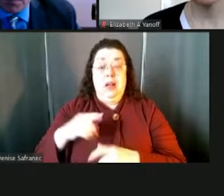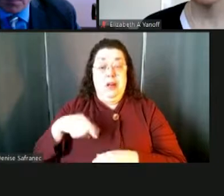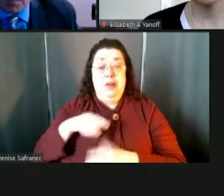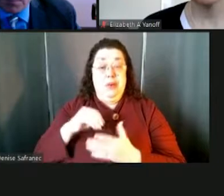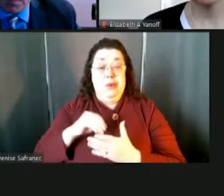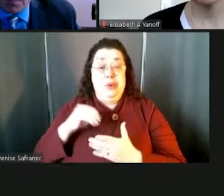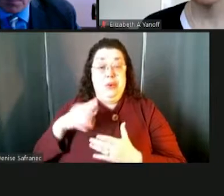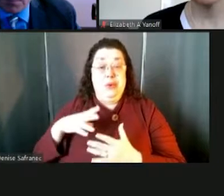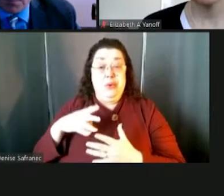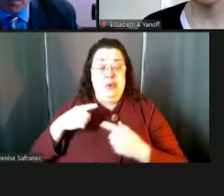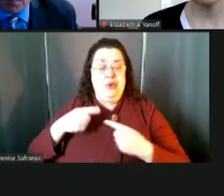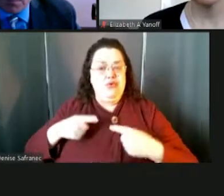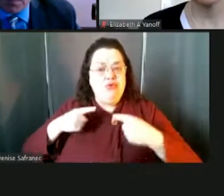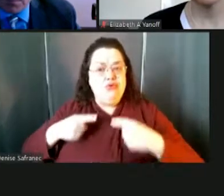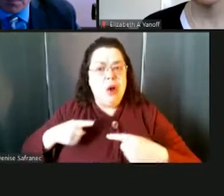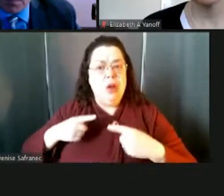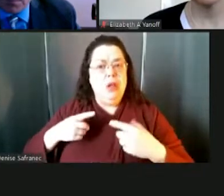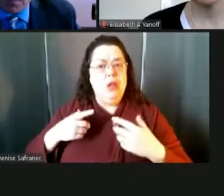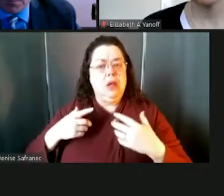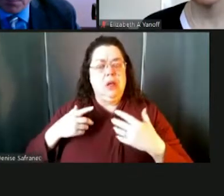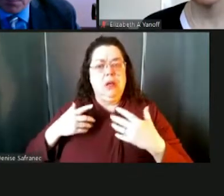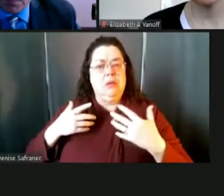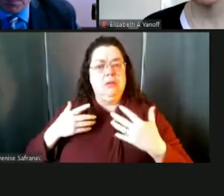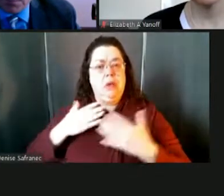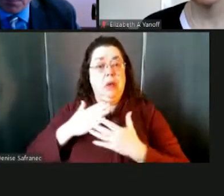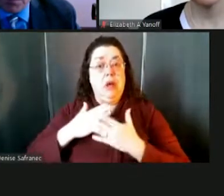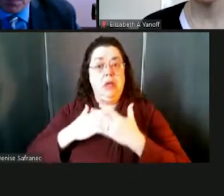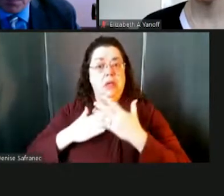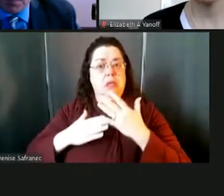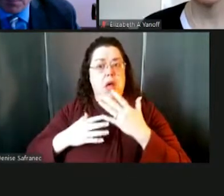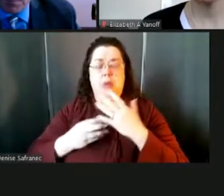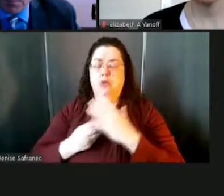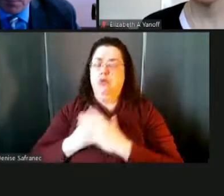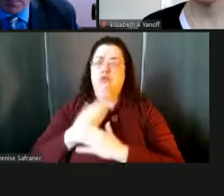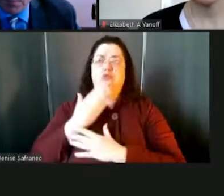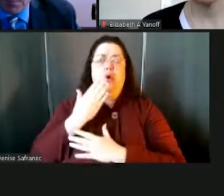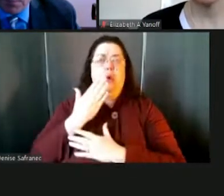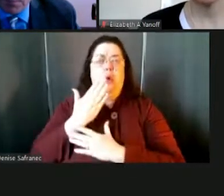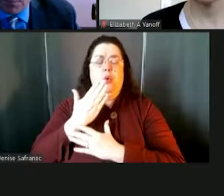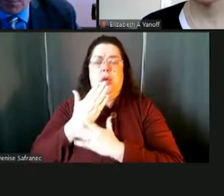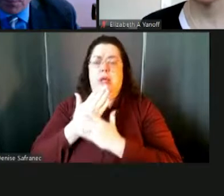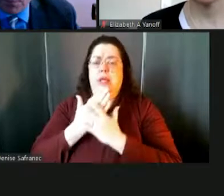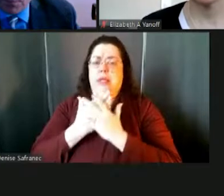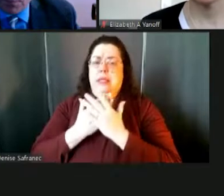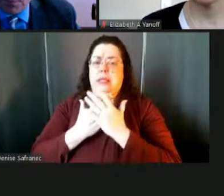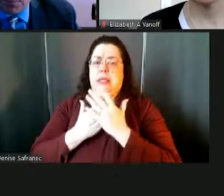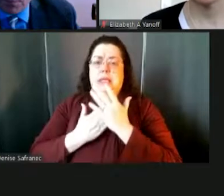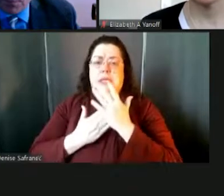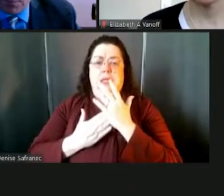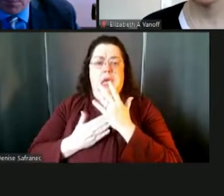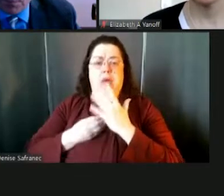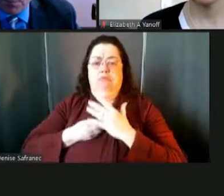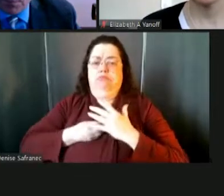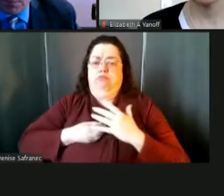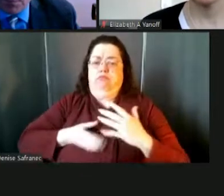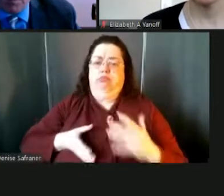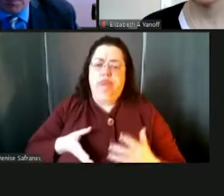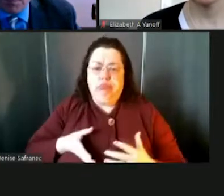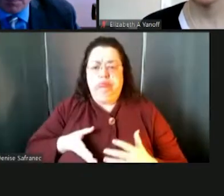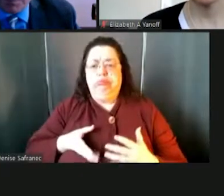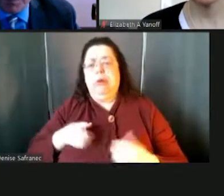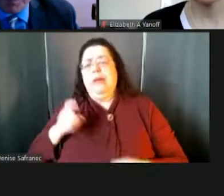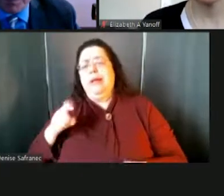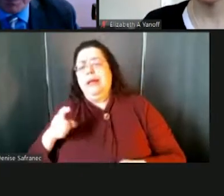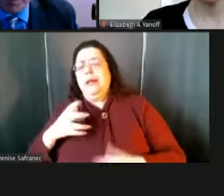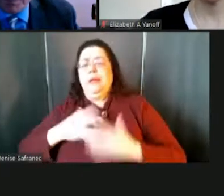situation. And, and Jeff's right. I mean, some students have thrived in it, but I think the majority of students need the social interaction, both